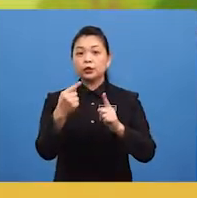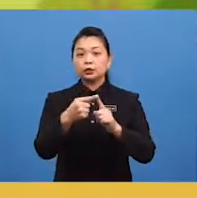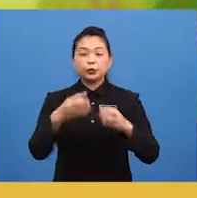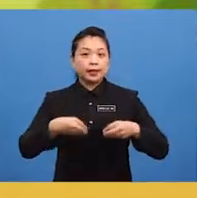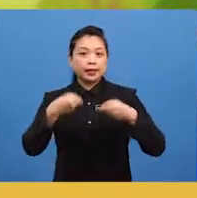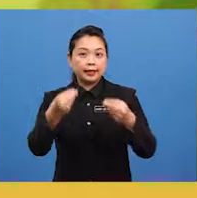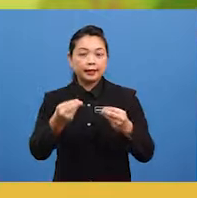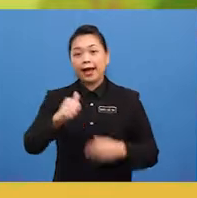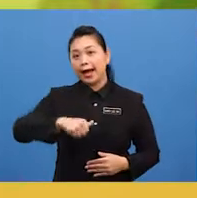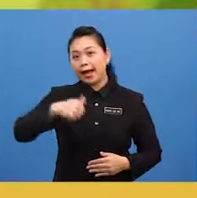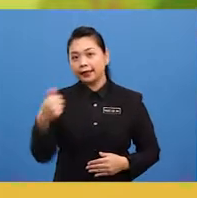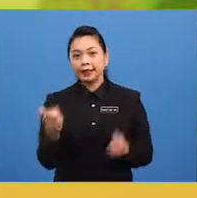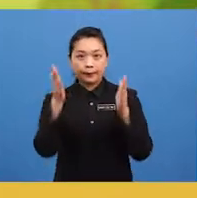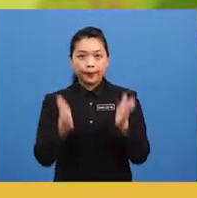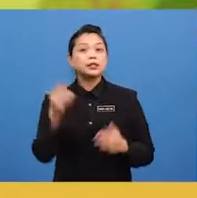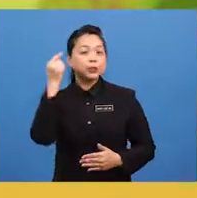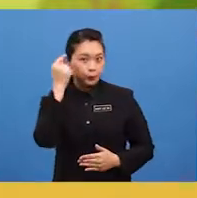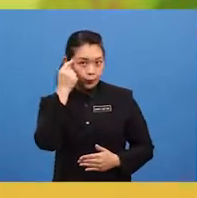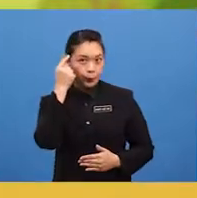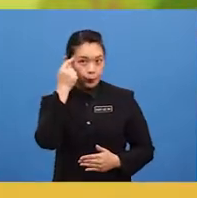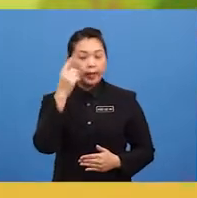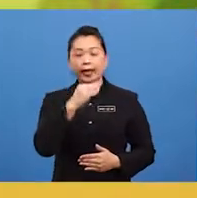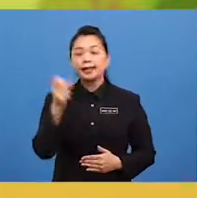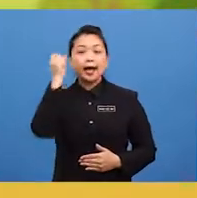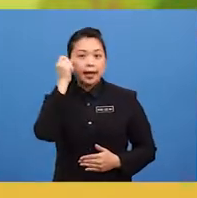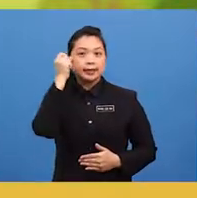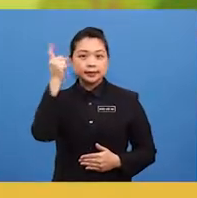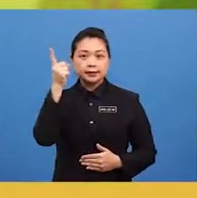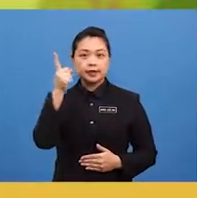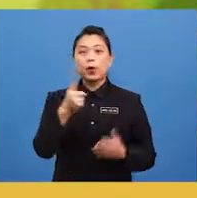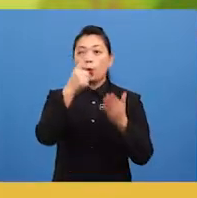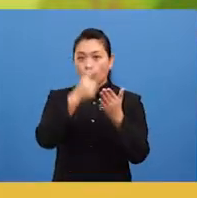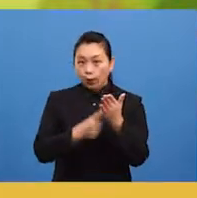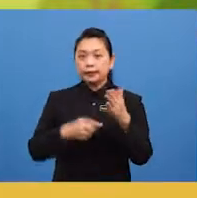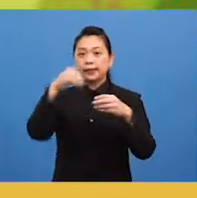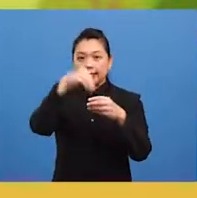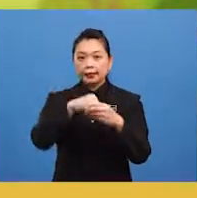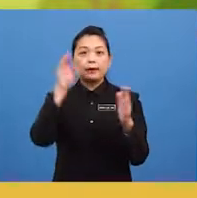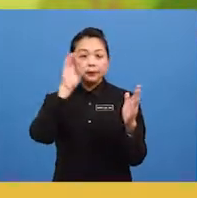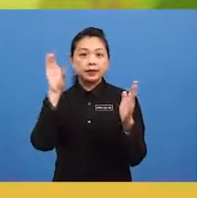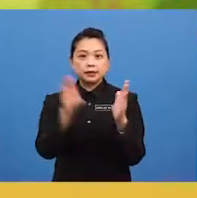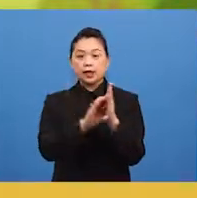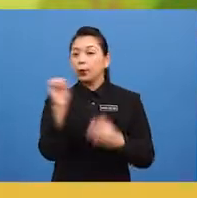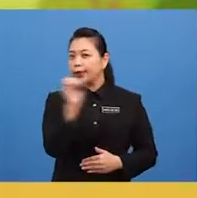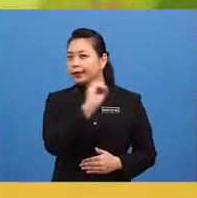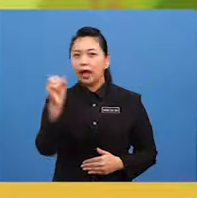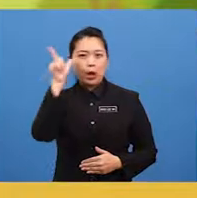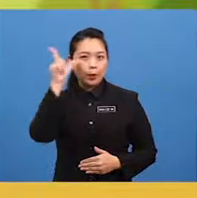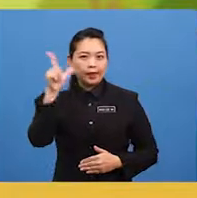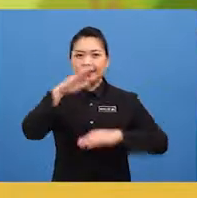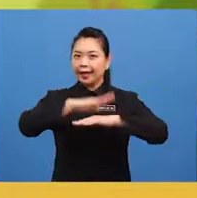person know and understand what's in the picture without looking at it.